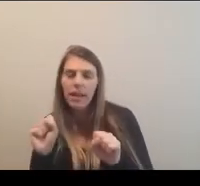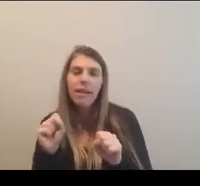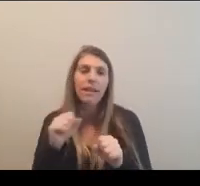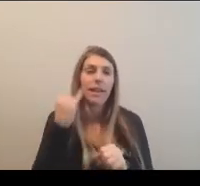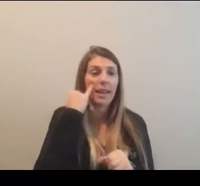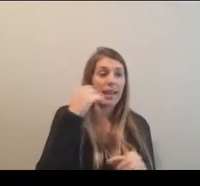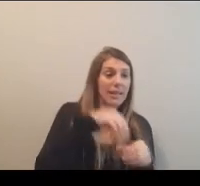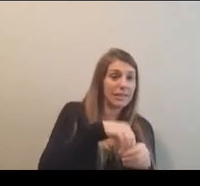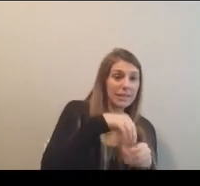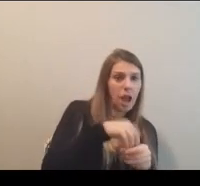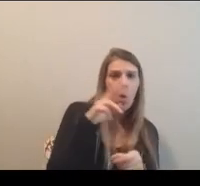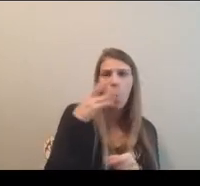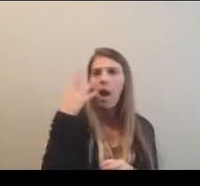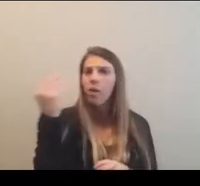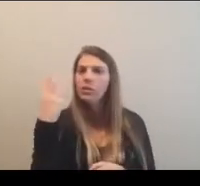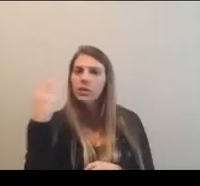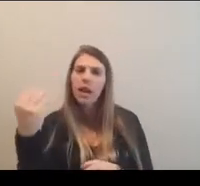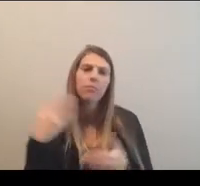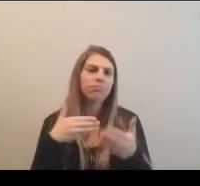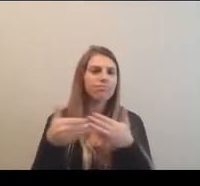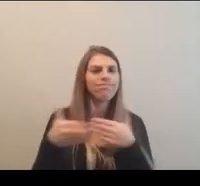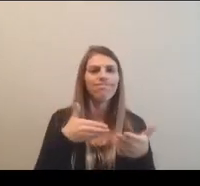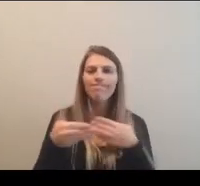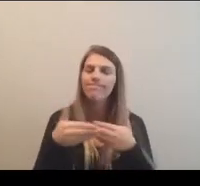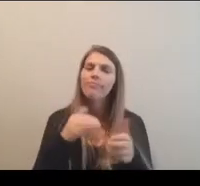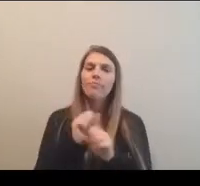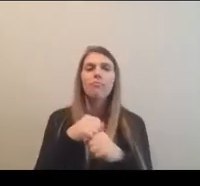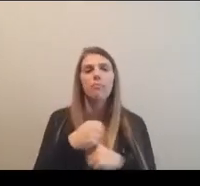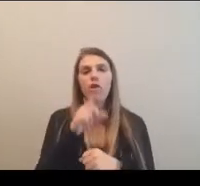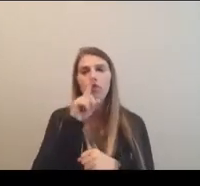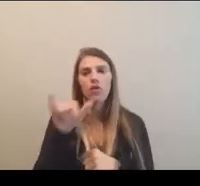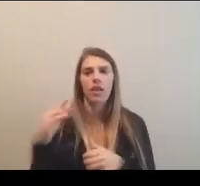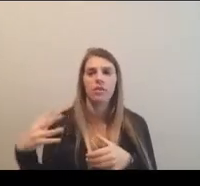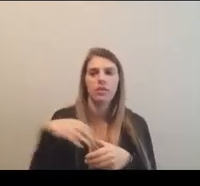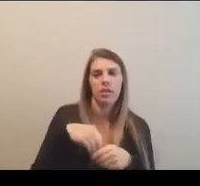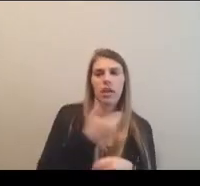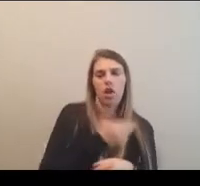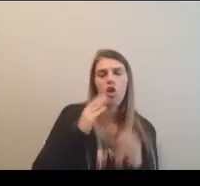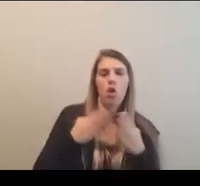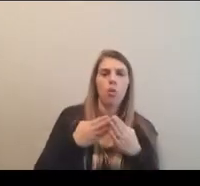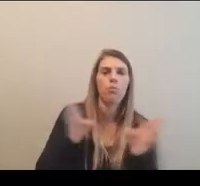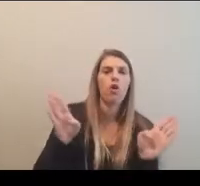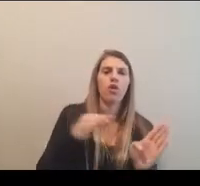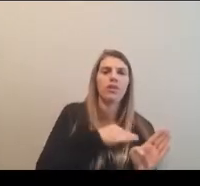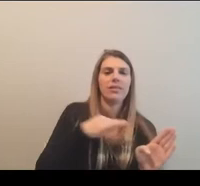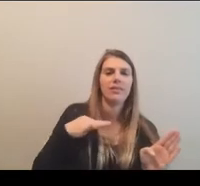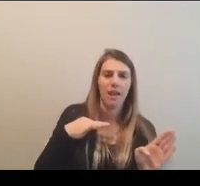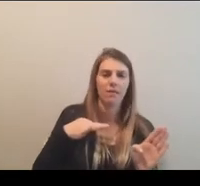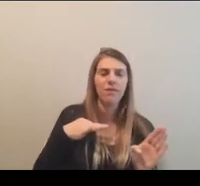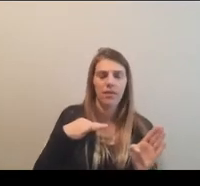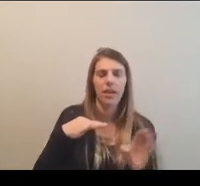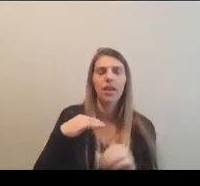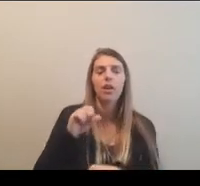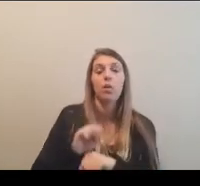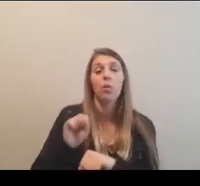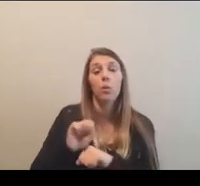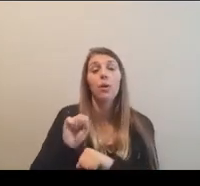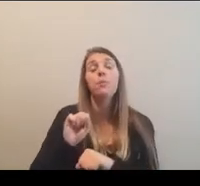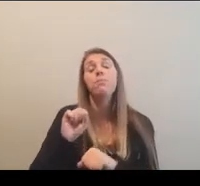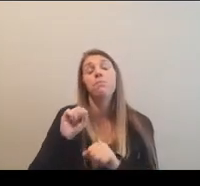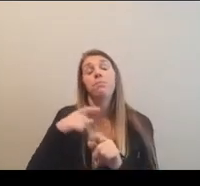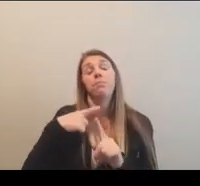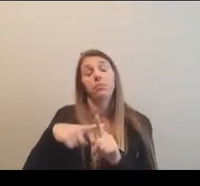venue outside, whatever the case is. So that is now part of the women's basketball broader staffing efforts, as well as, um,